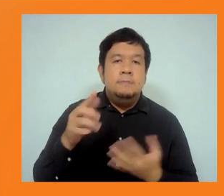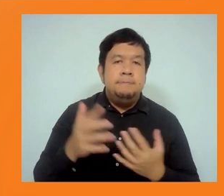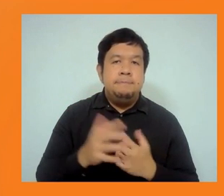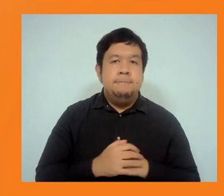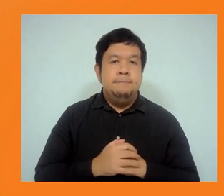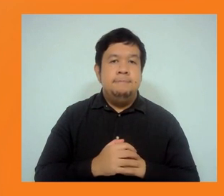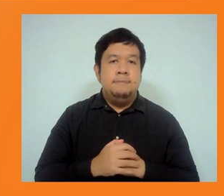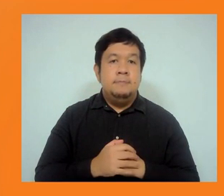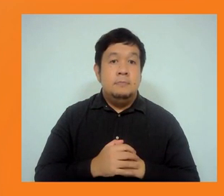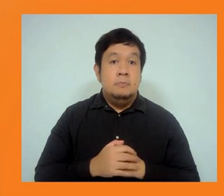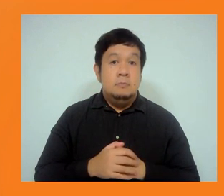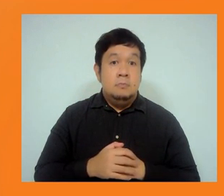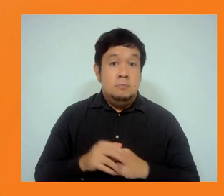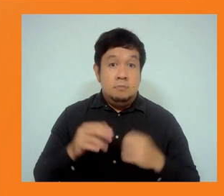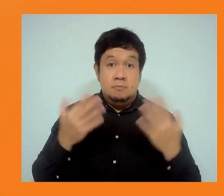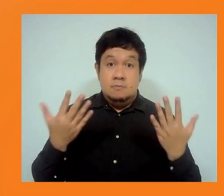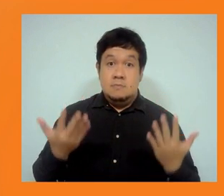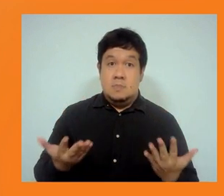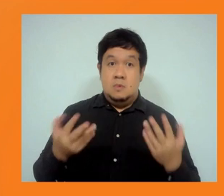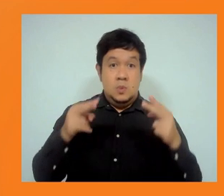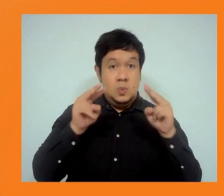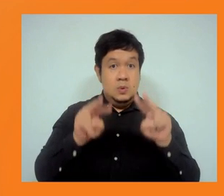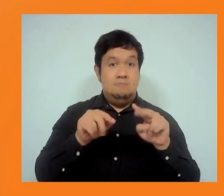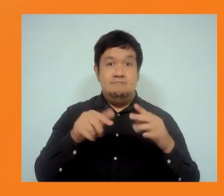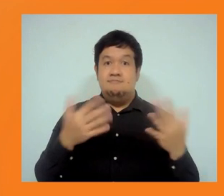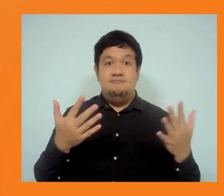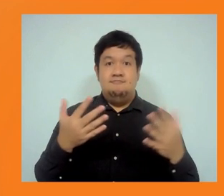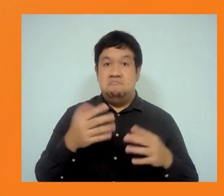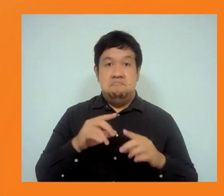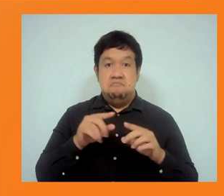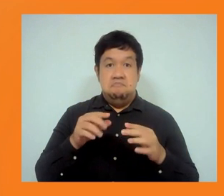So you'll have to manage your talking time a little bit. So over to you.